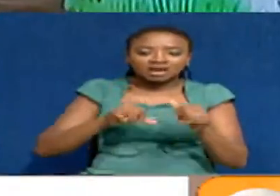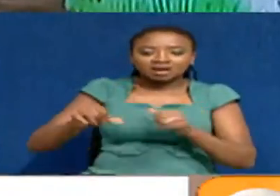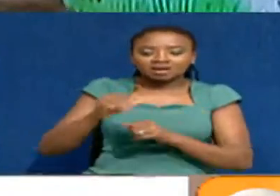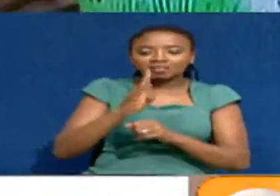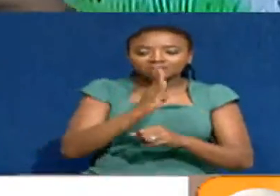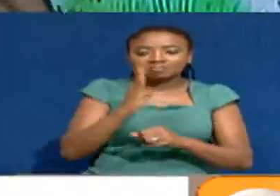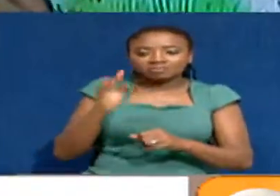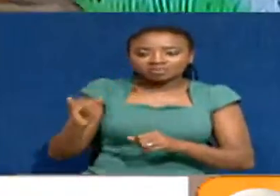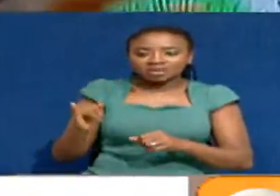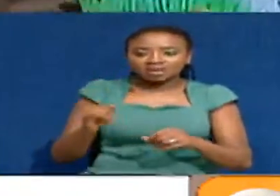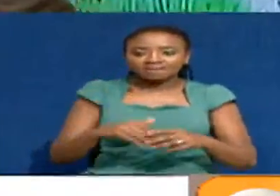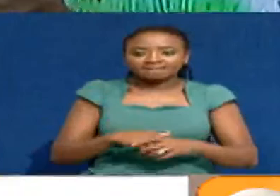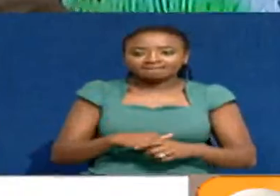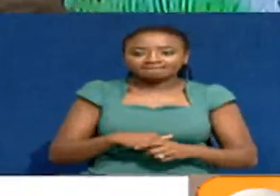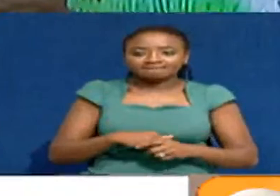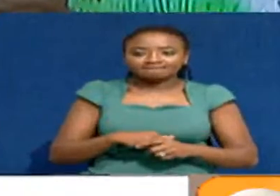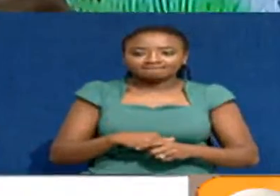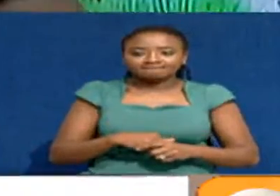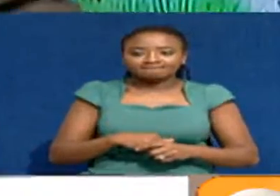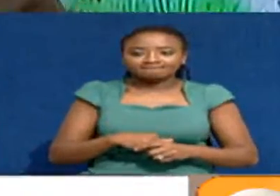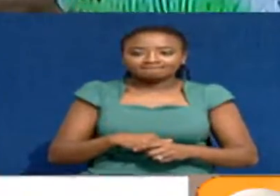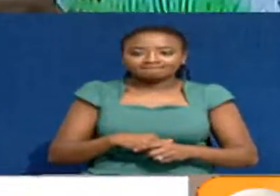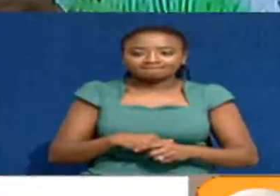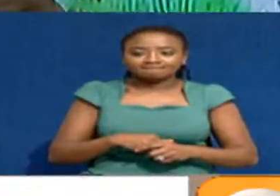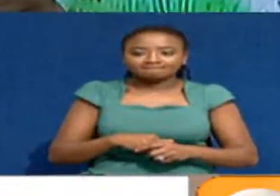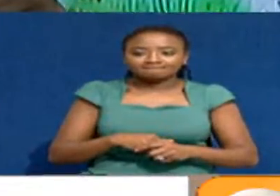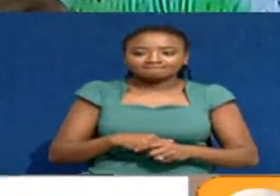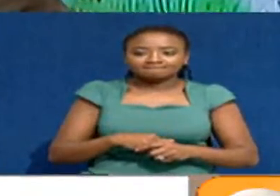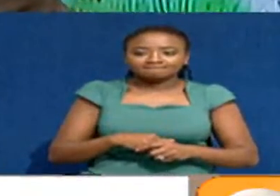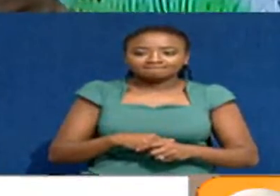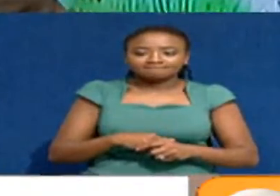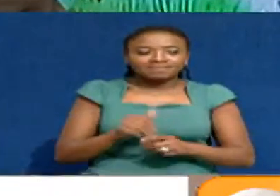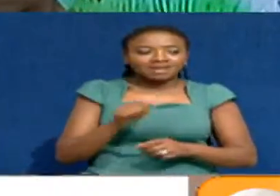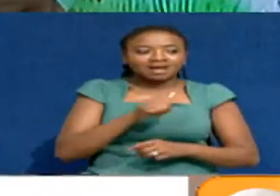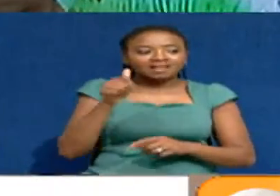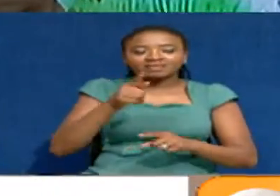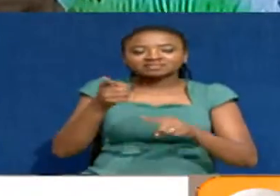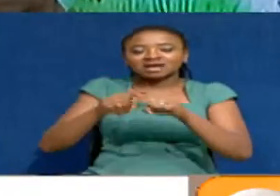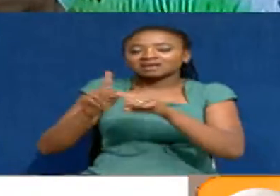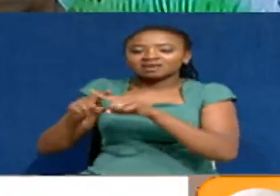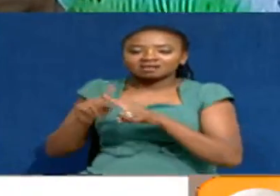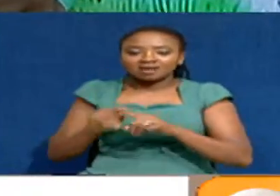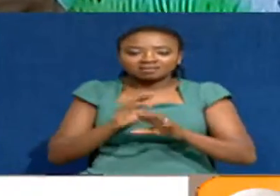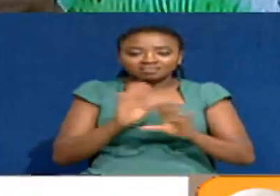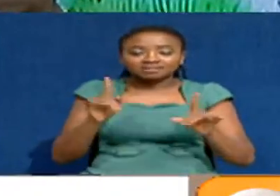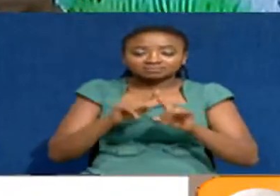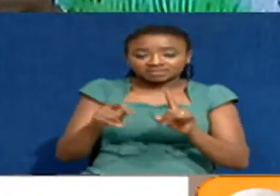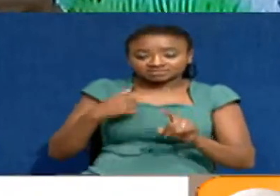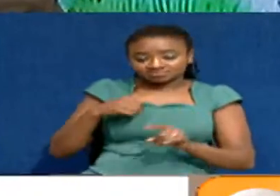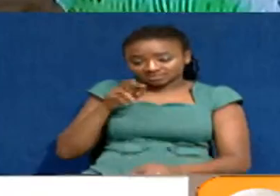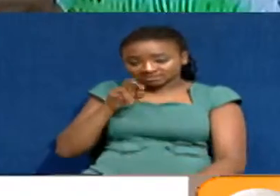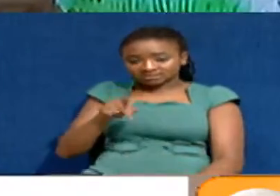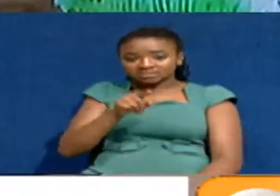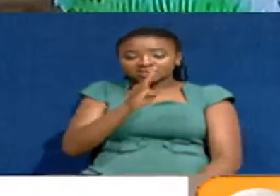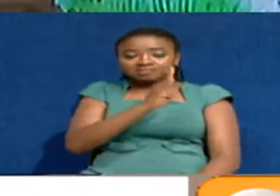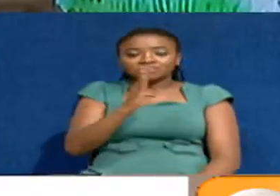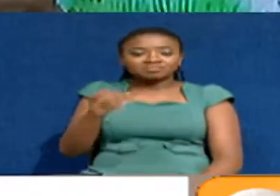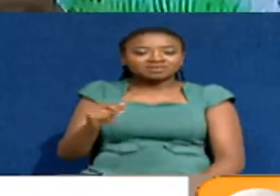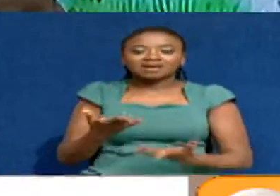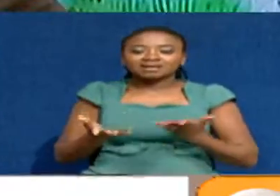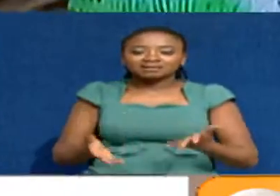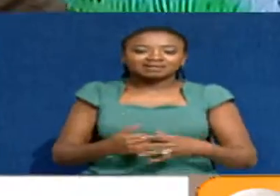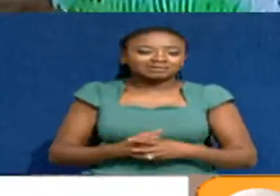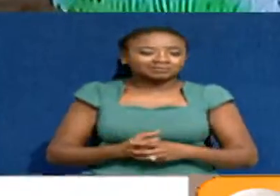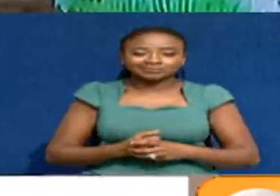positions, and the extra constituencies. The rest were sweeteners. The BBI, from the look of things, is up in smoke.